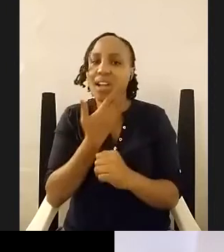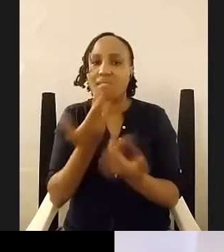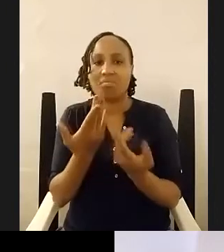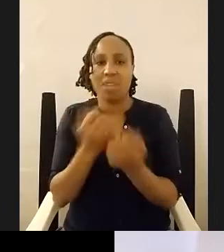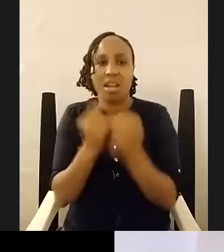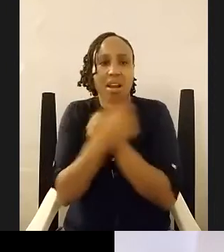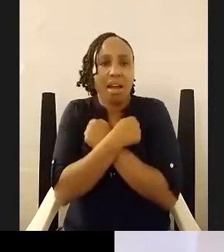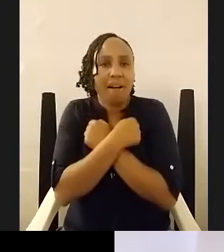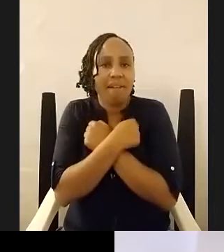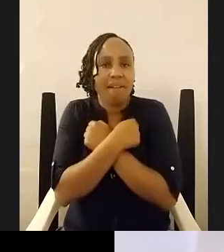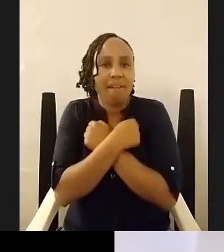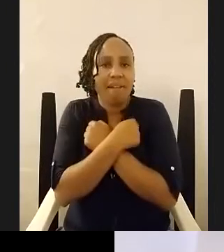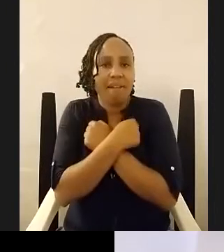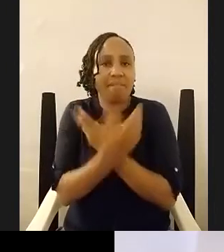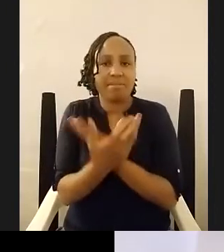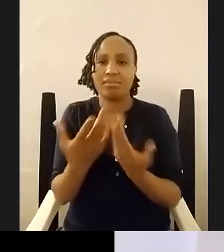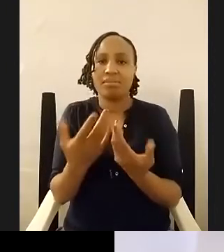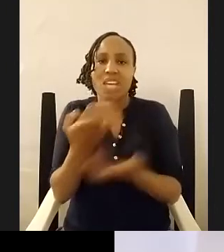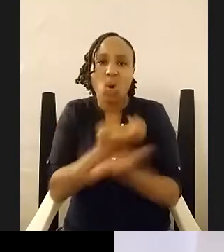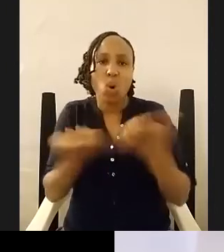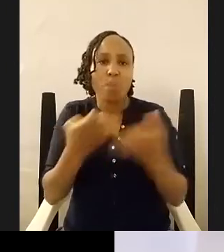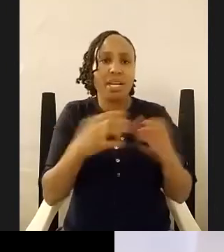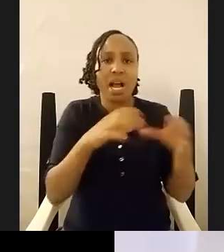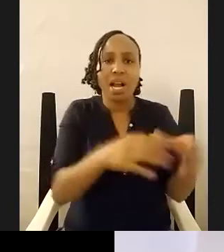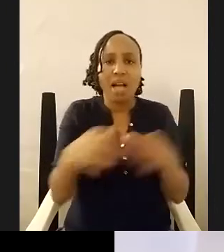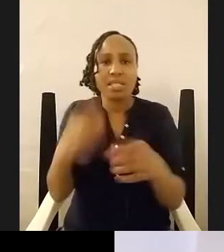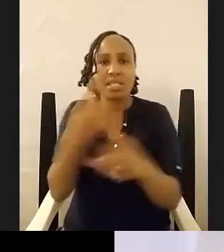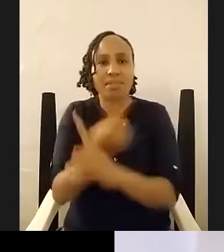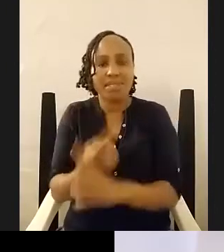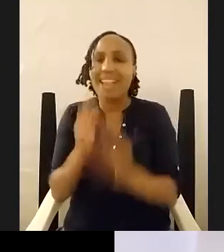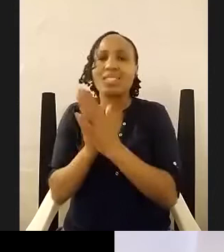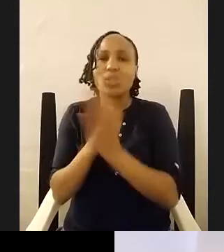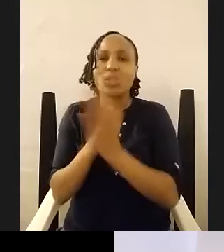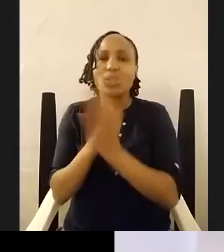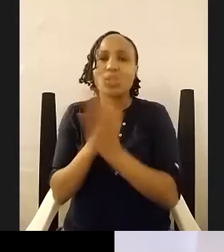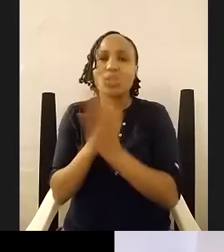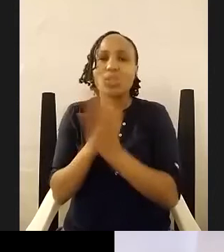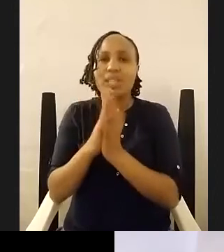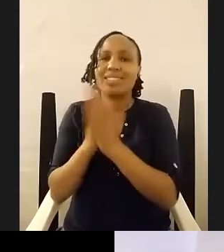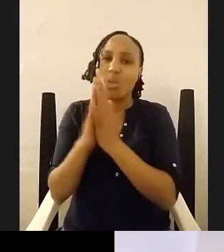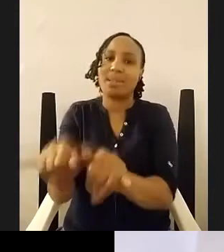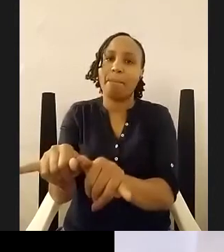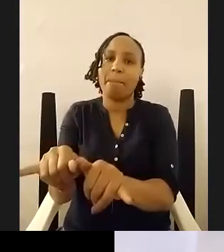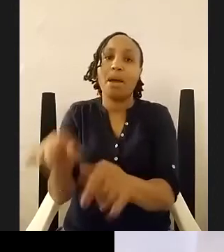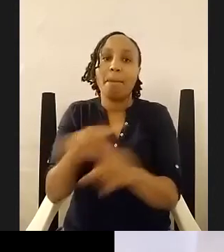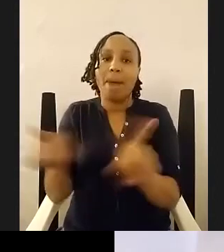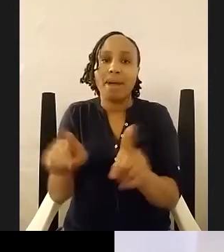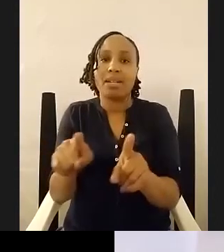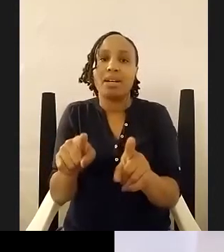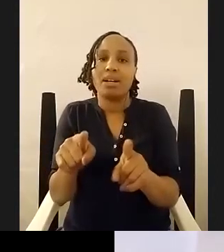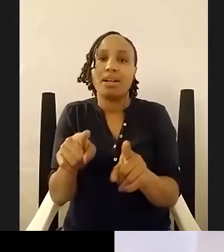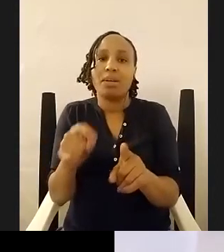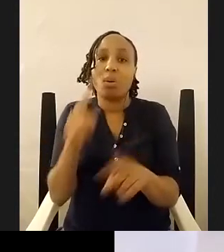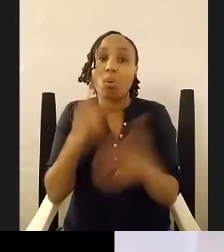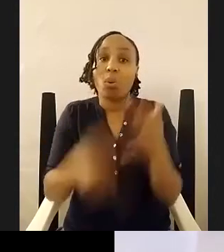differences the story is still the story what i have found though throughout this entire period of time is the